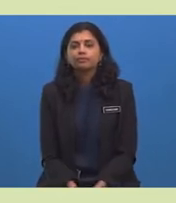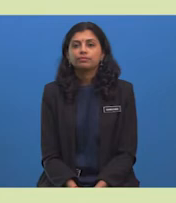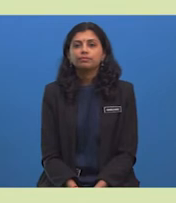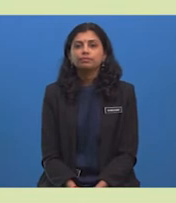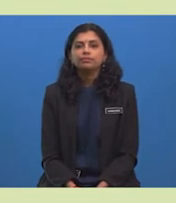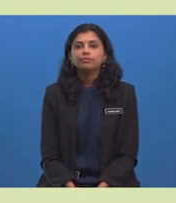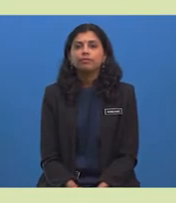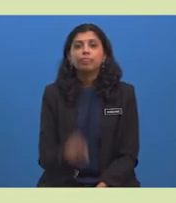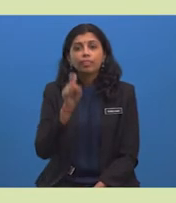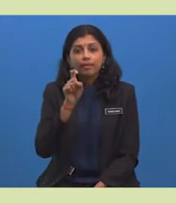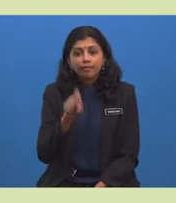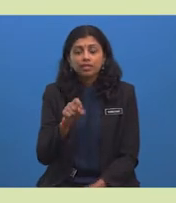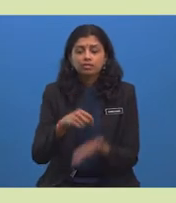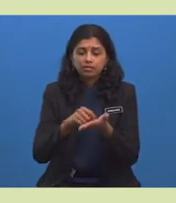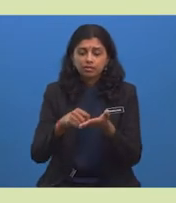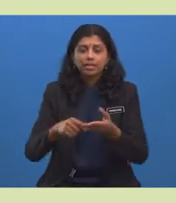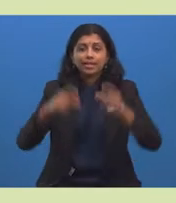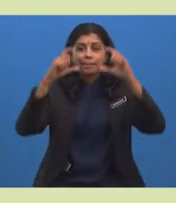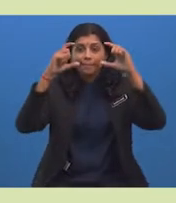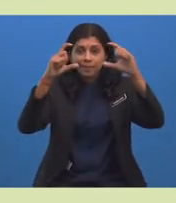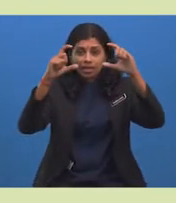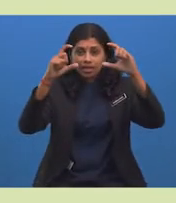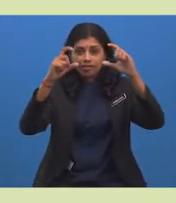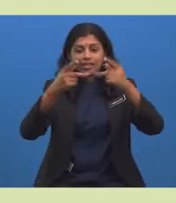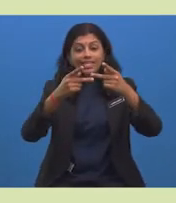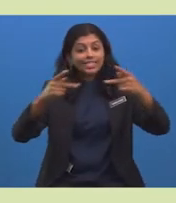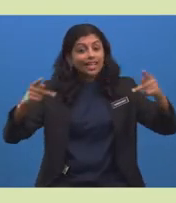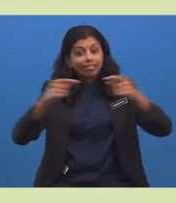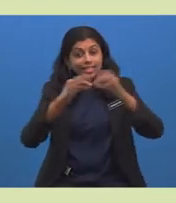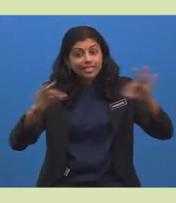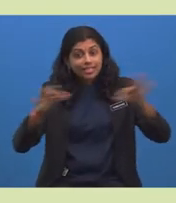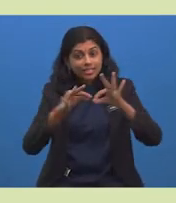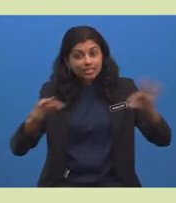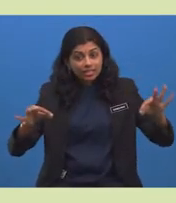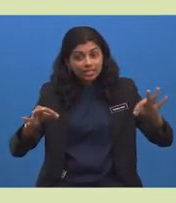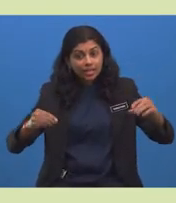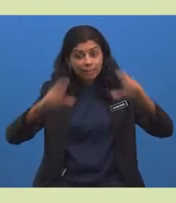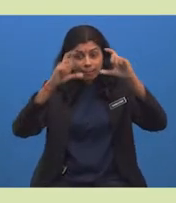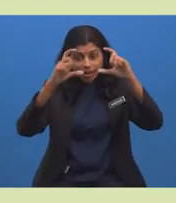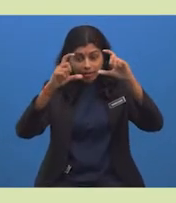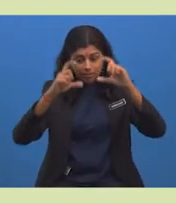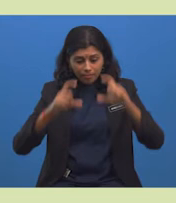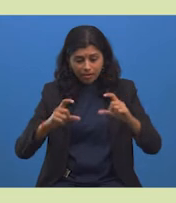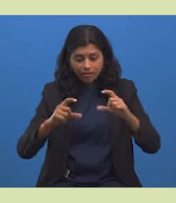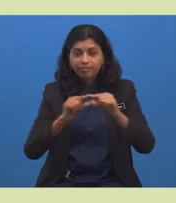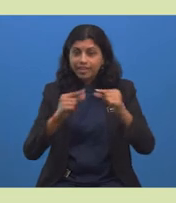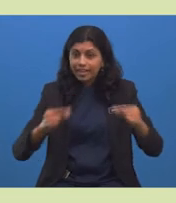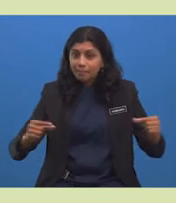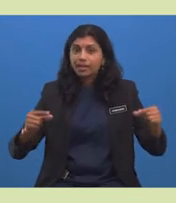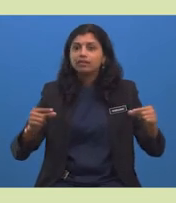They must be written in proper sentence and correct grammar.